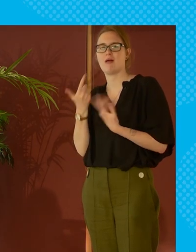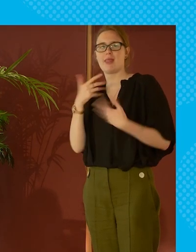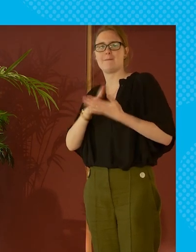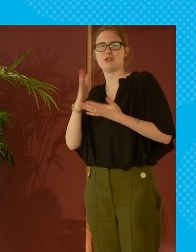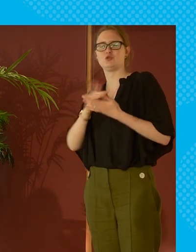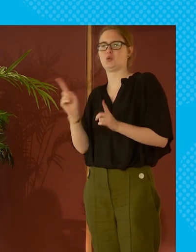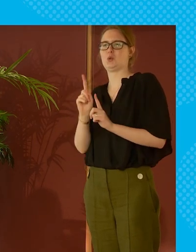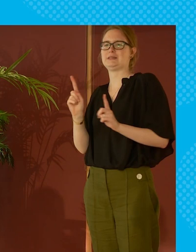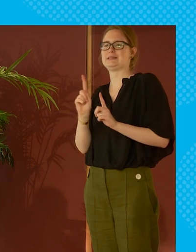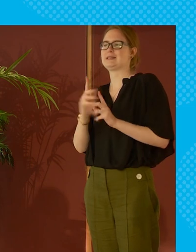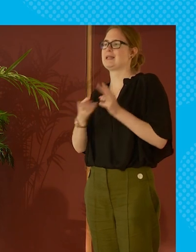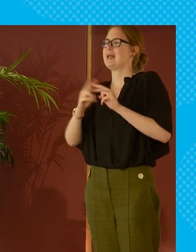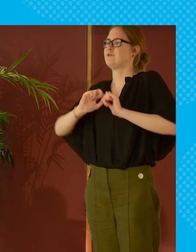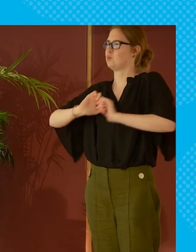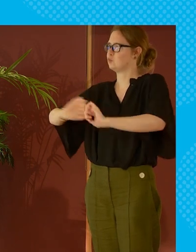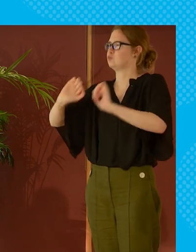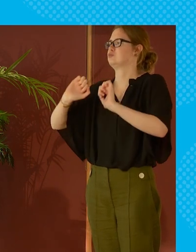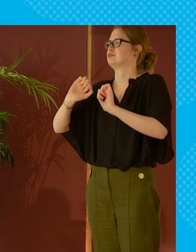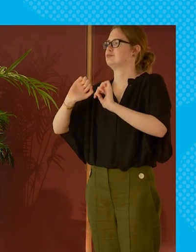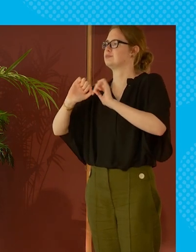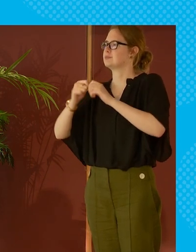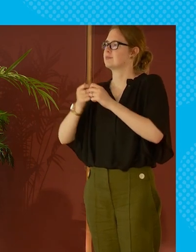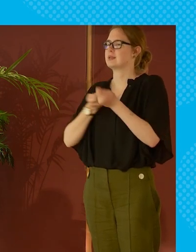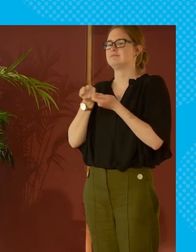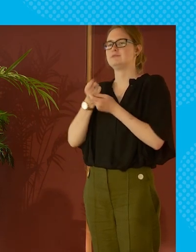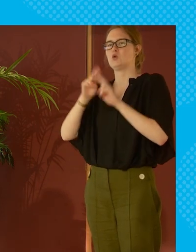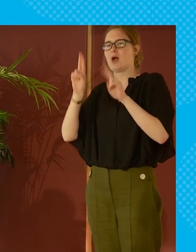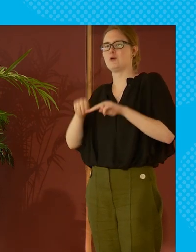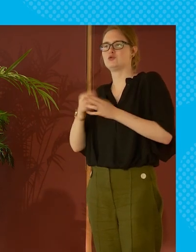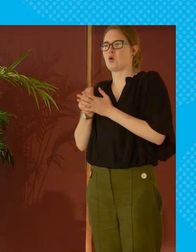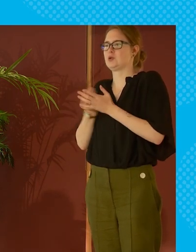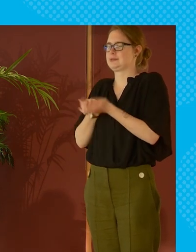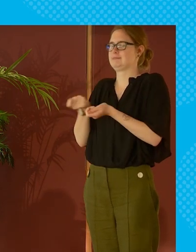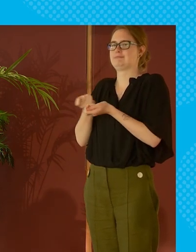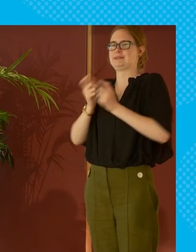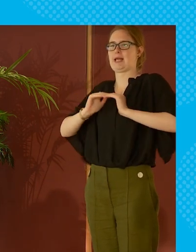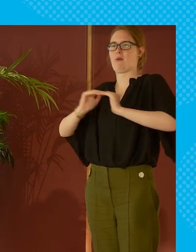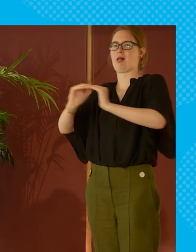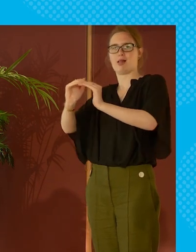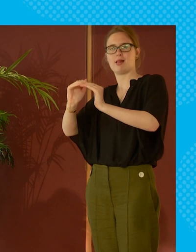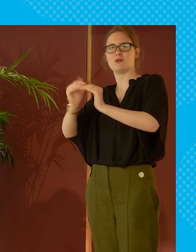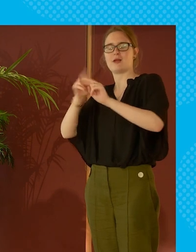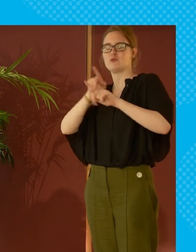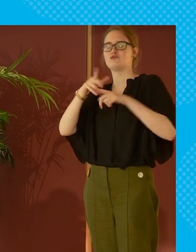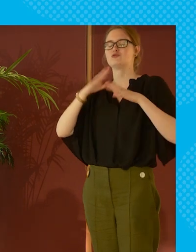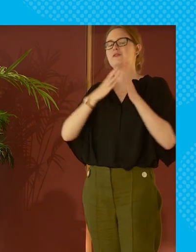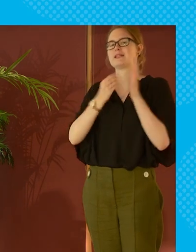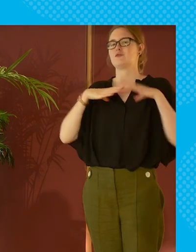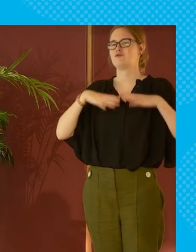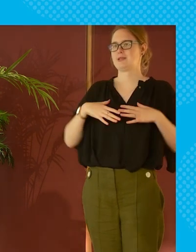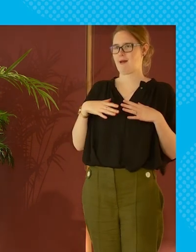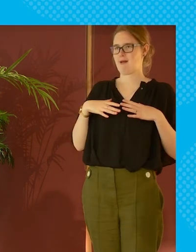these ensure that if you have stable housing costs so basically if if you retire